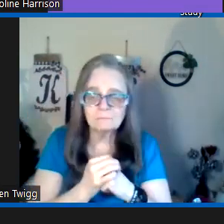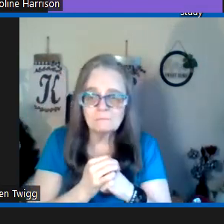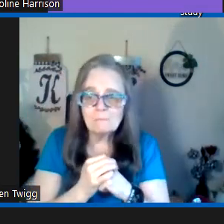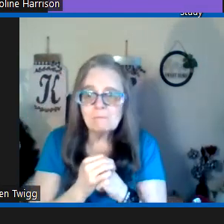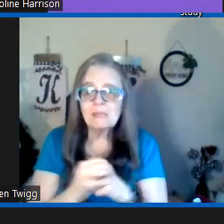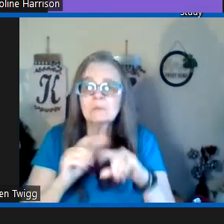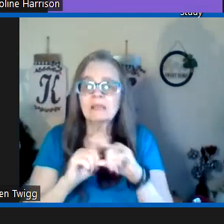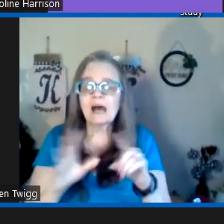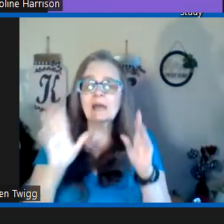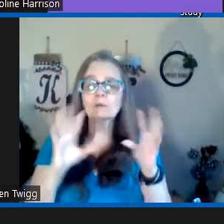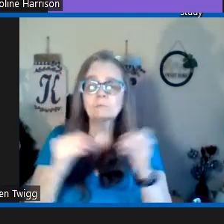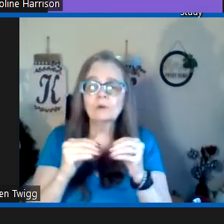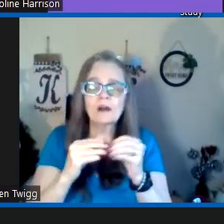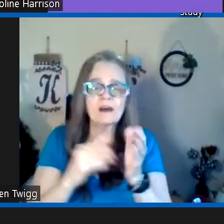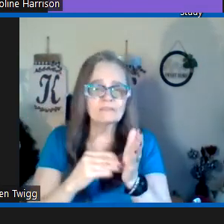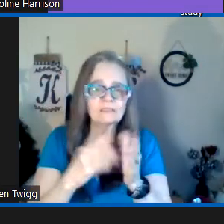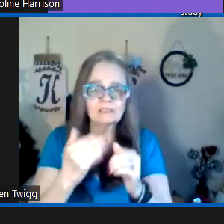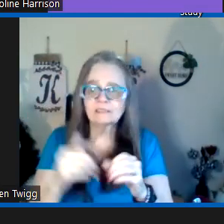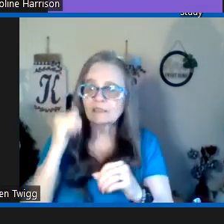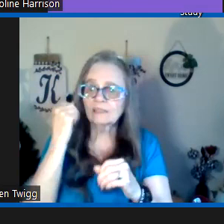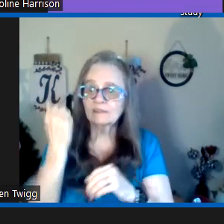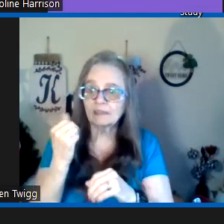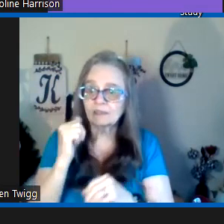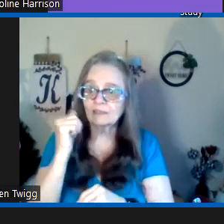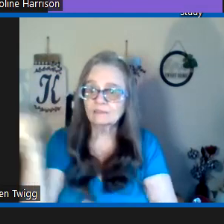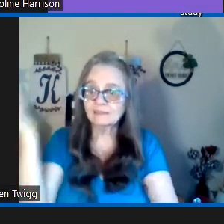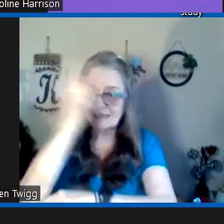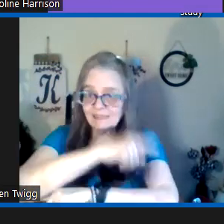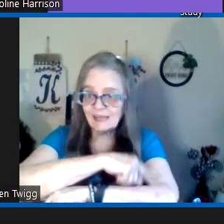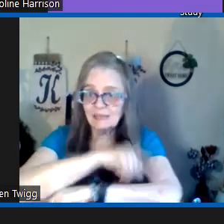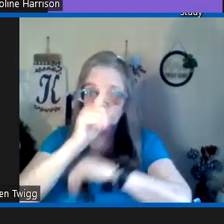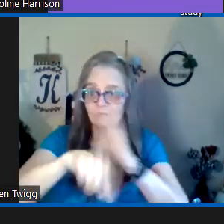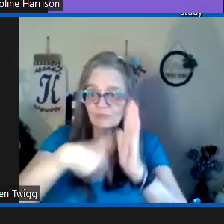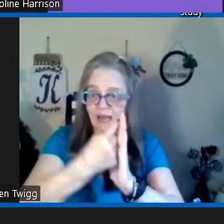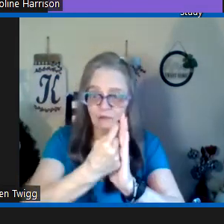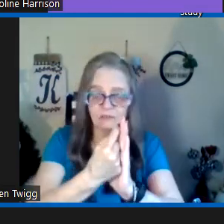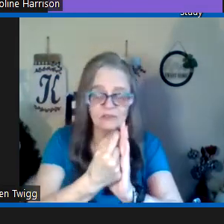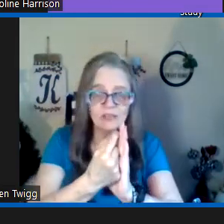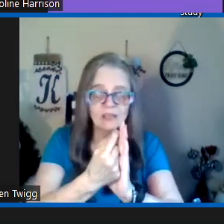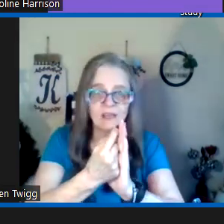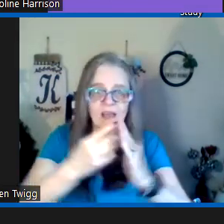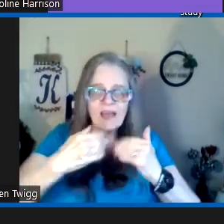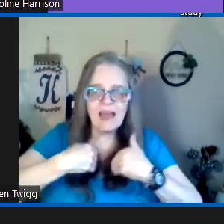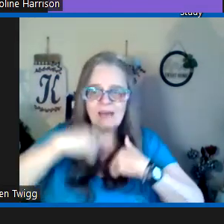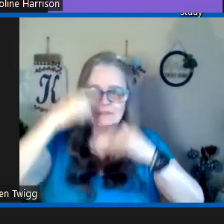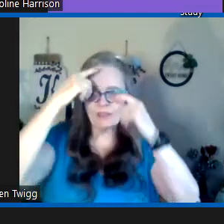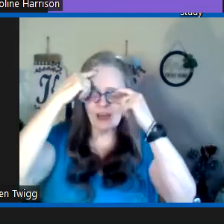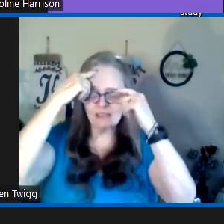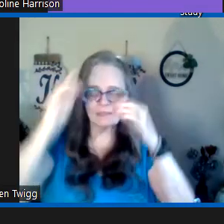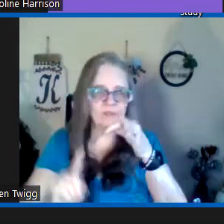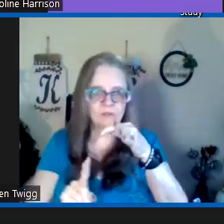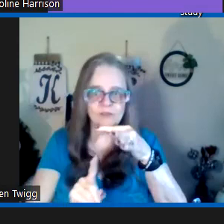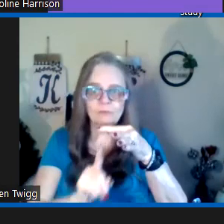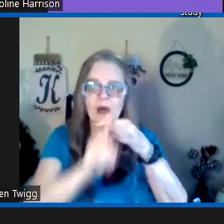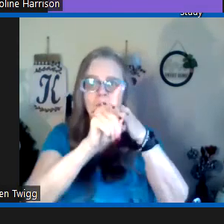dreaming but i will more often in in the daytime hours have a